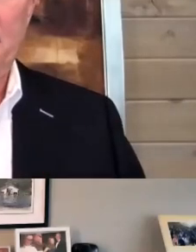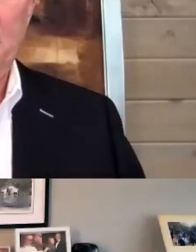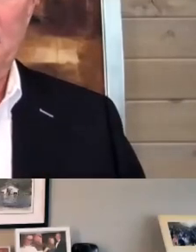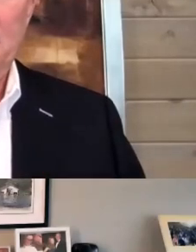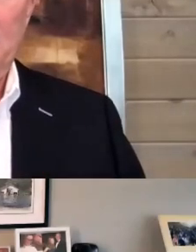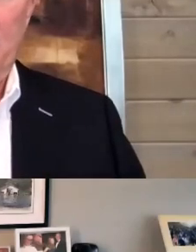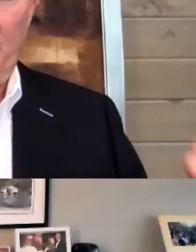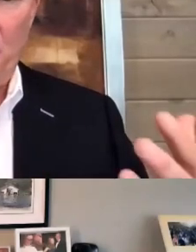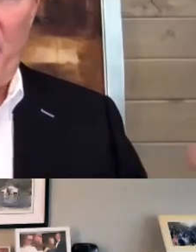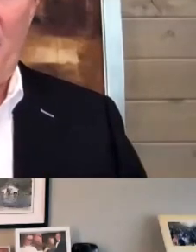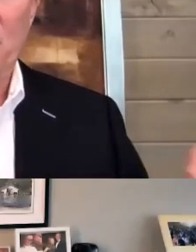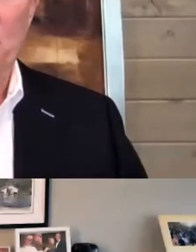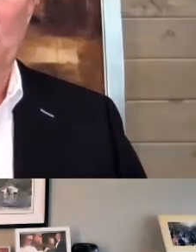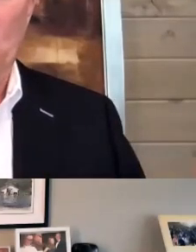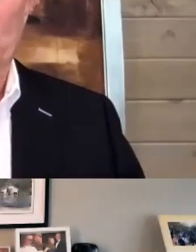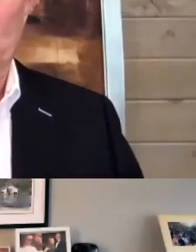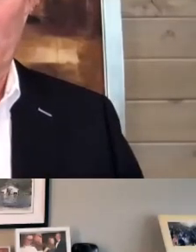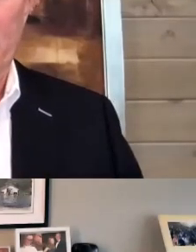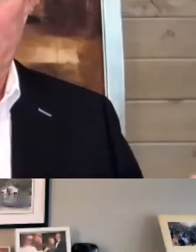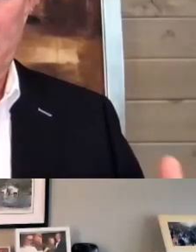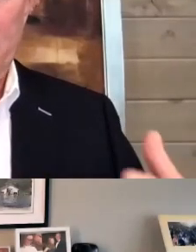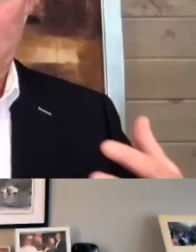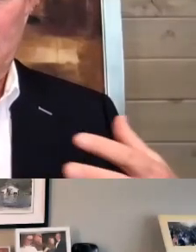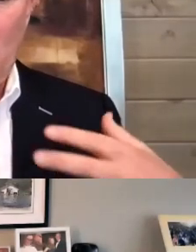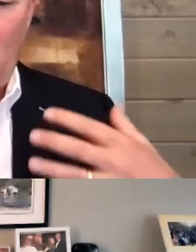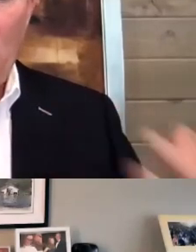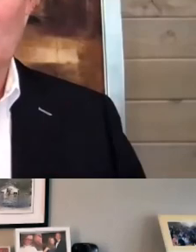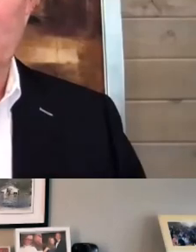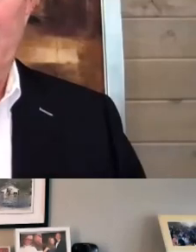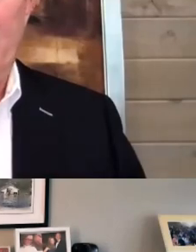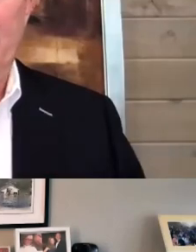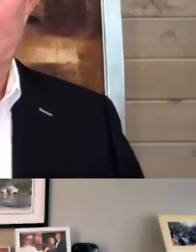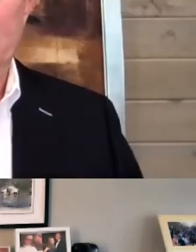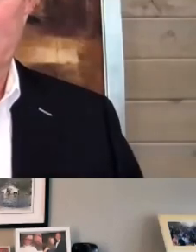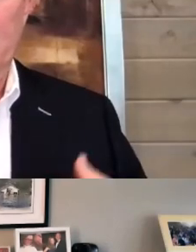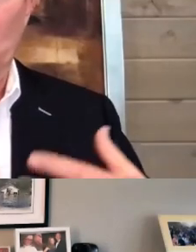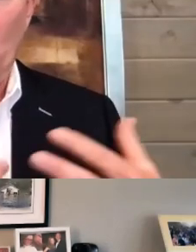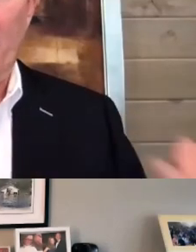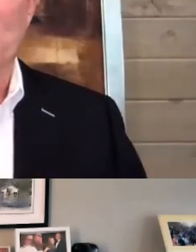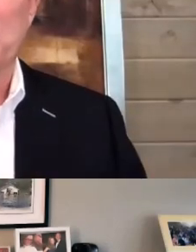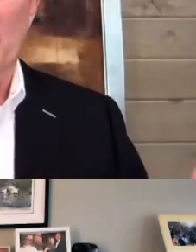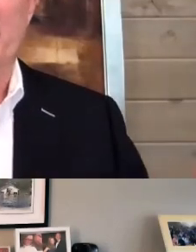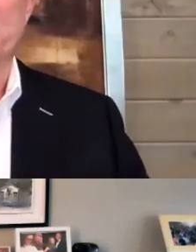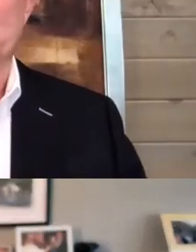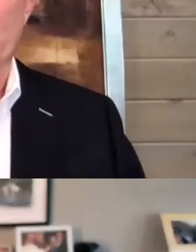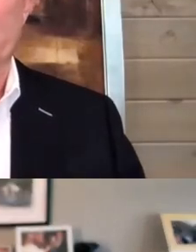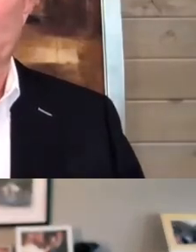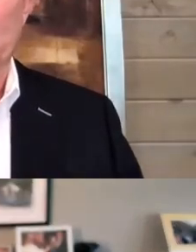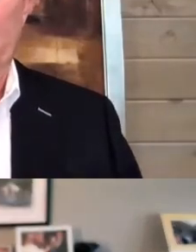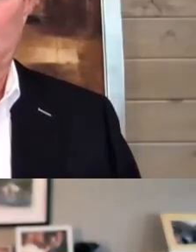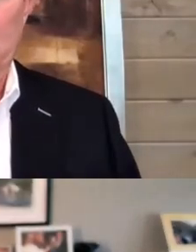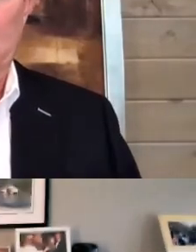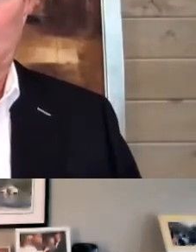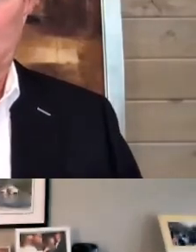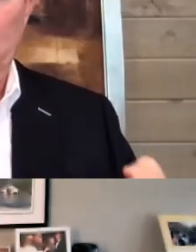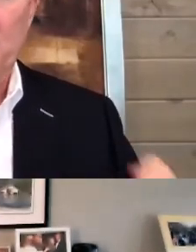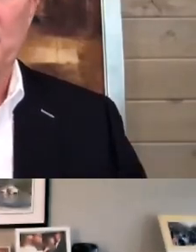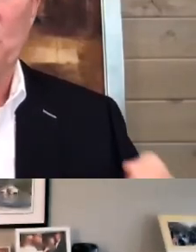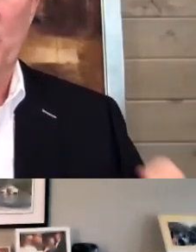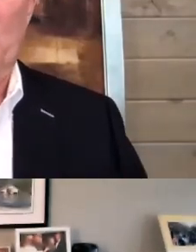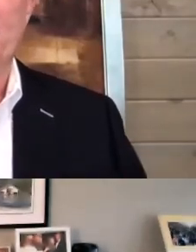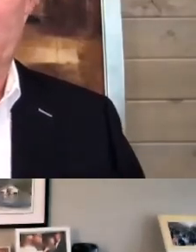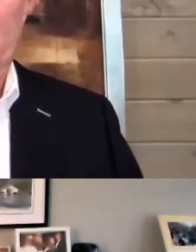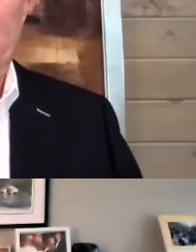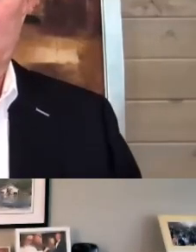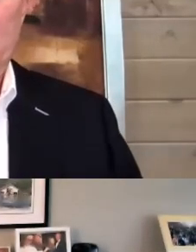at. And you have to incorporate all of that in whatever plan you're going to implement. And you need